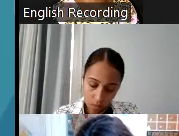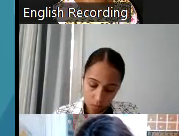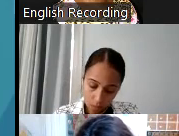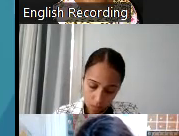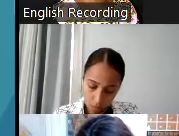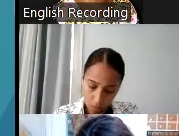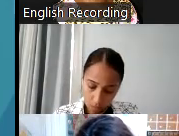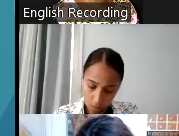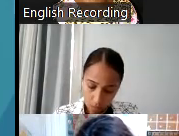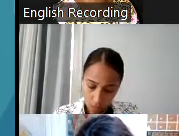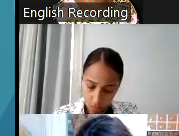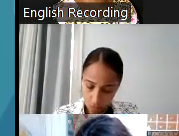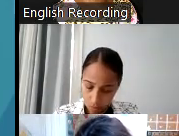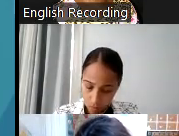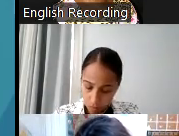Thank you. Okay.